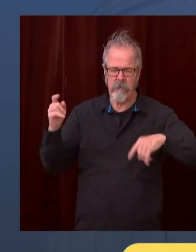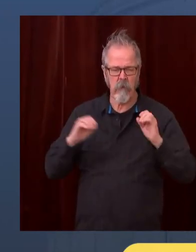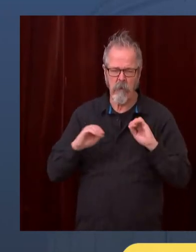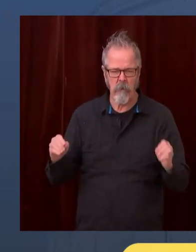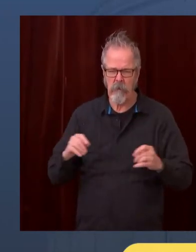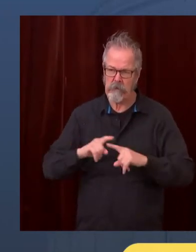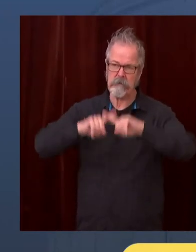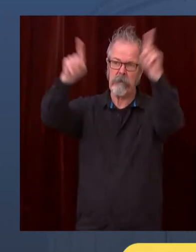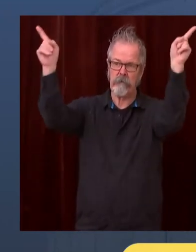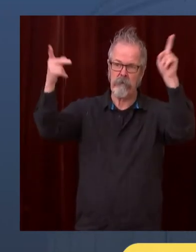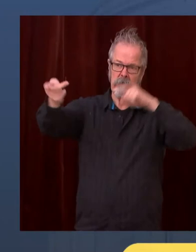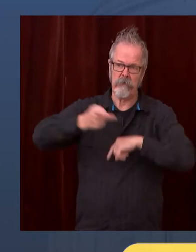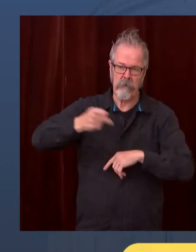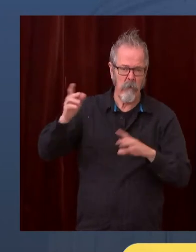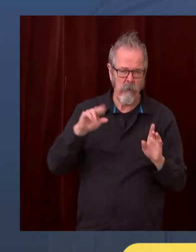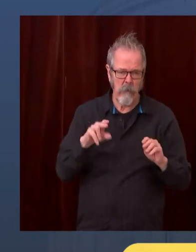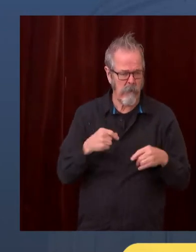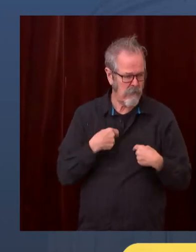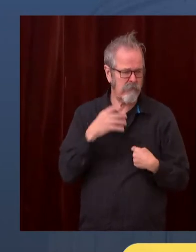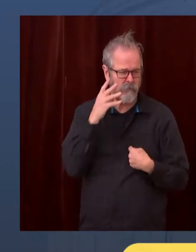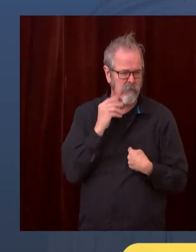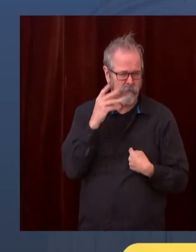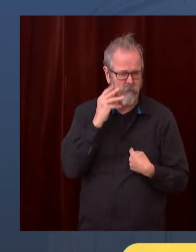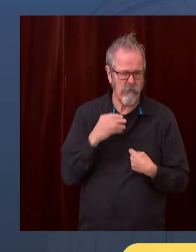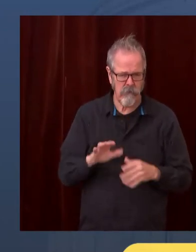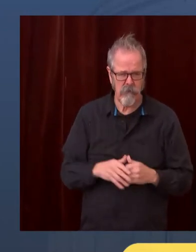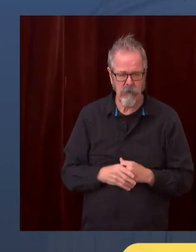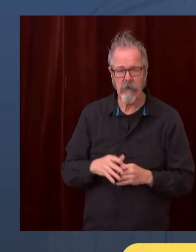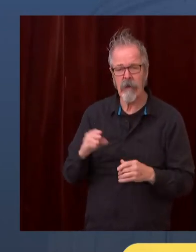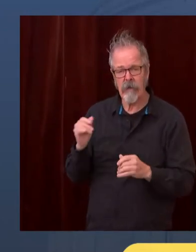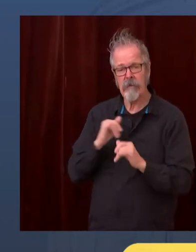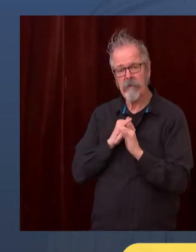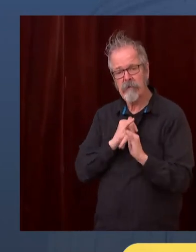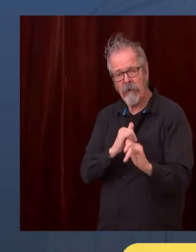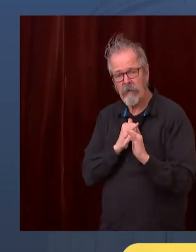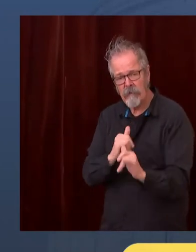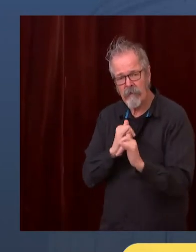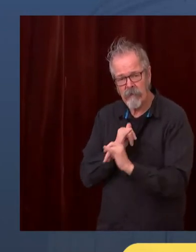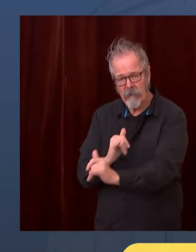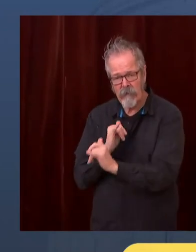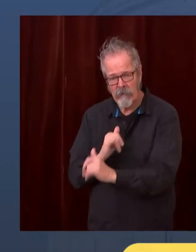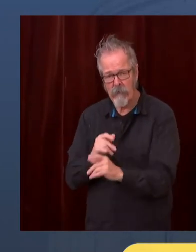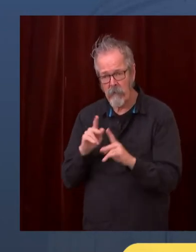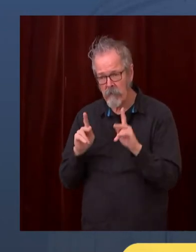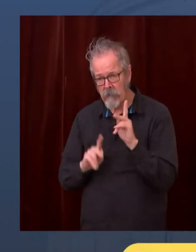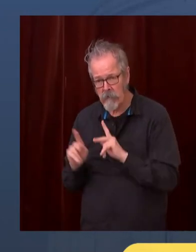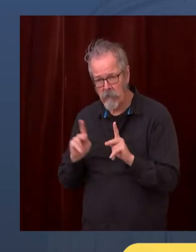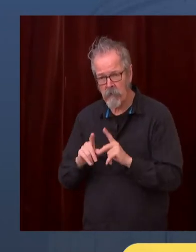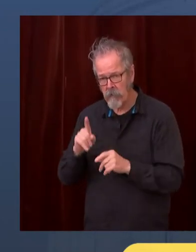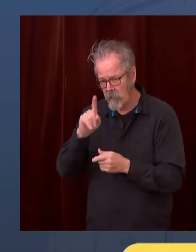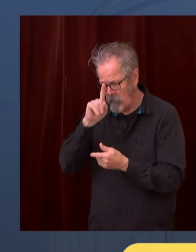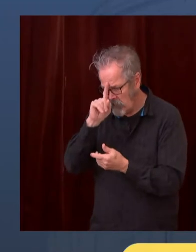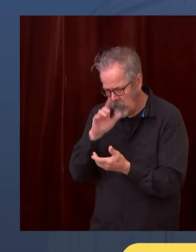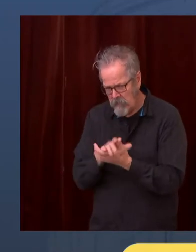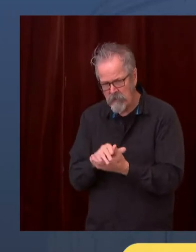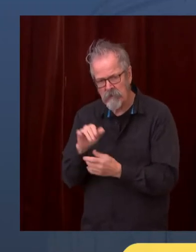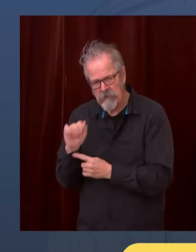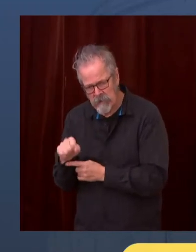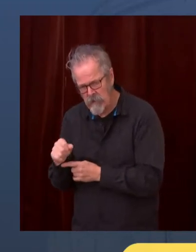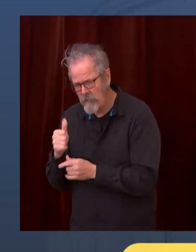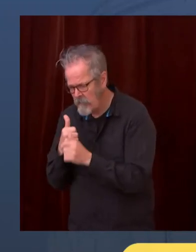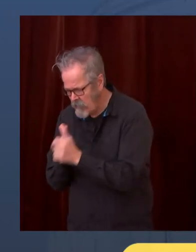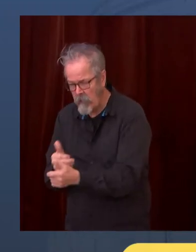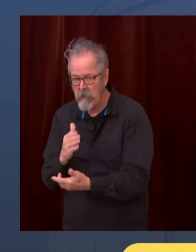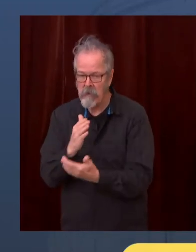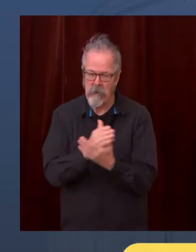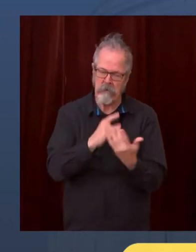approaching COVID-19. Some who have said it should be this way, some who have said it should be that way. And